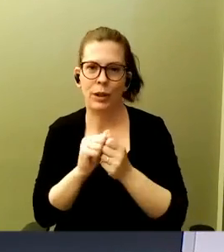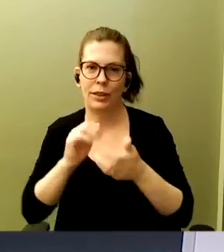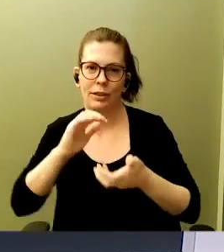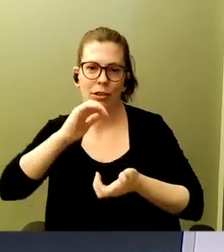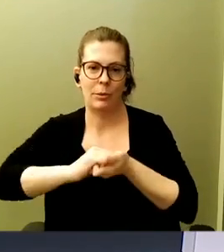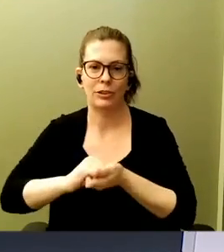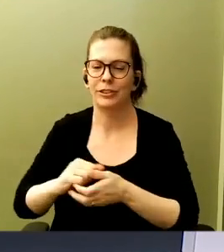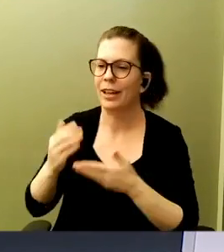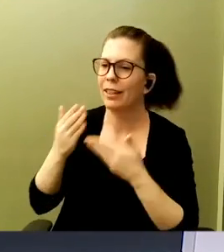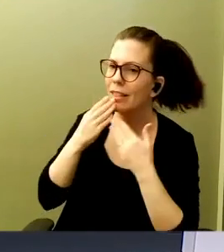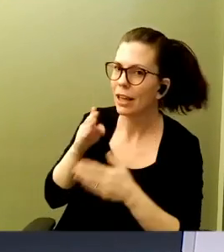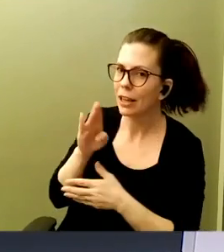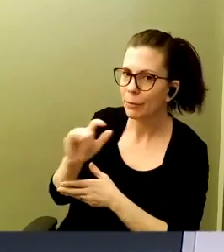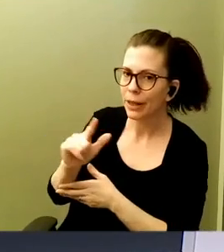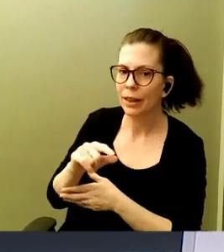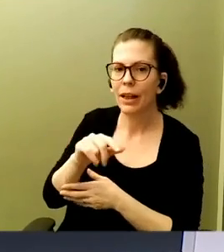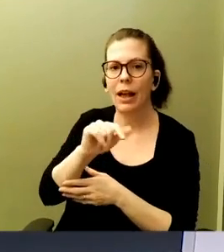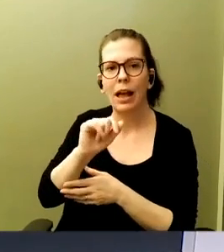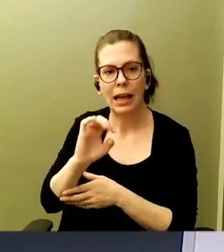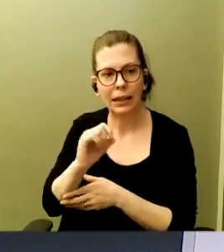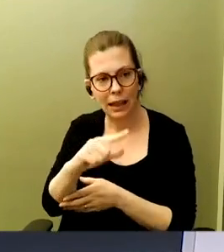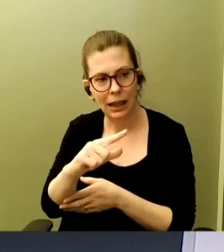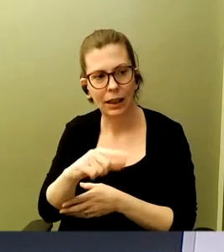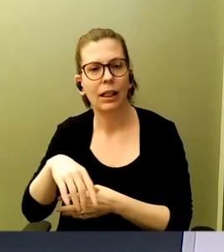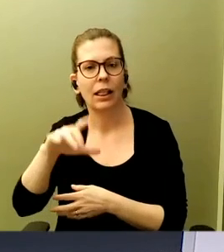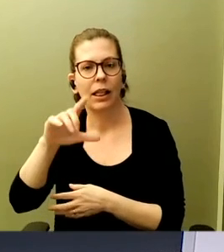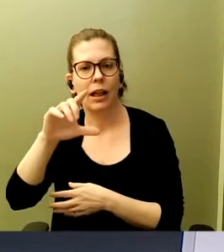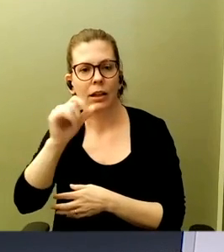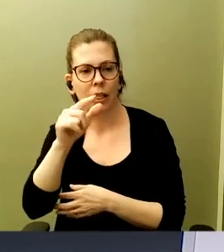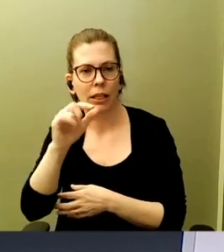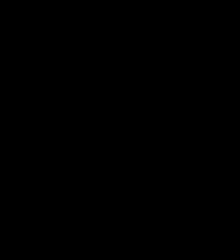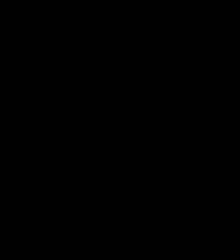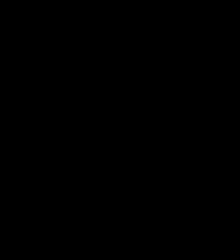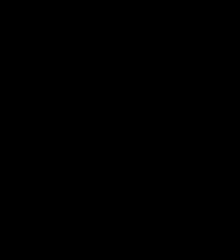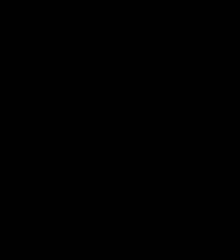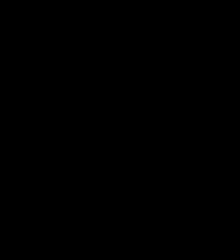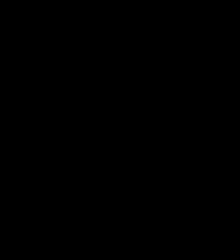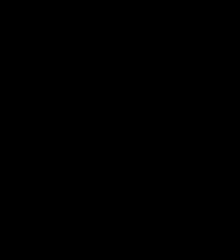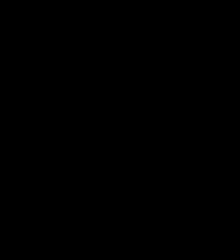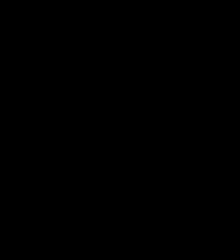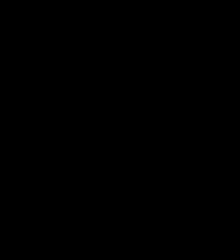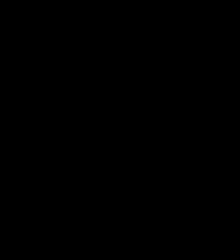Angel, Bill, and Clark. So, there you have it, folks. That was Aerospy.